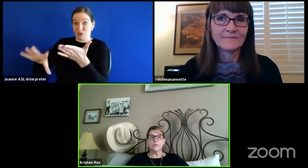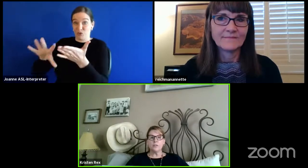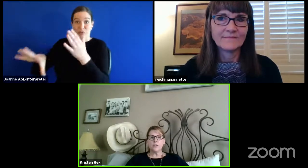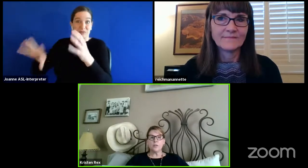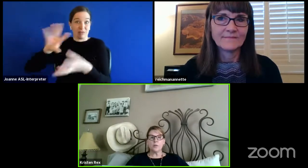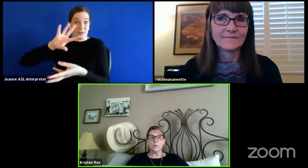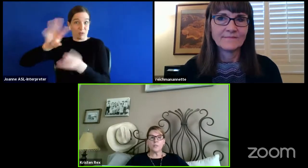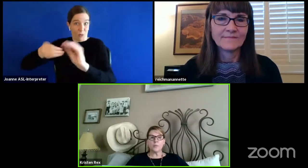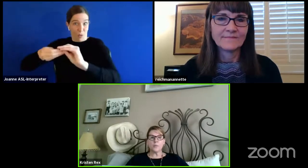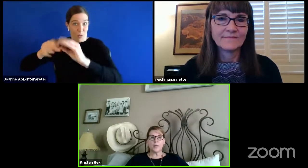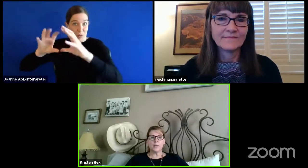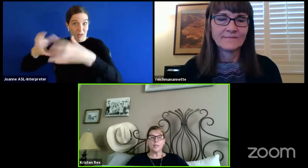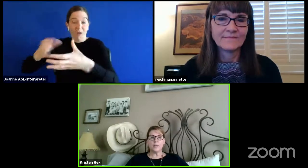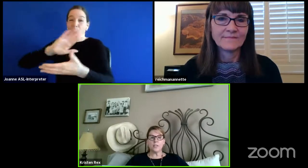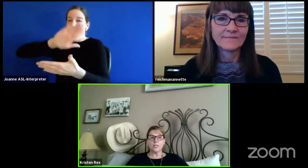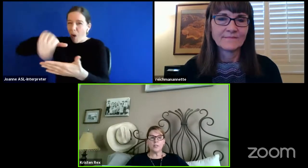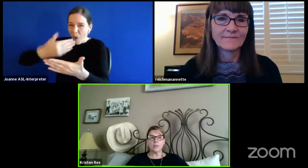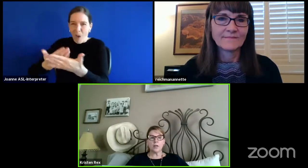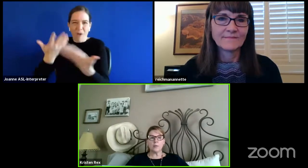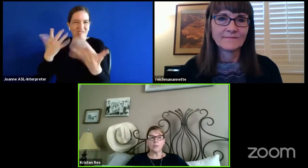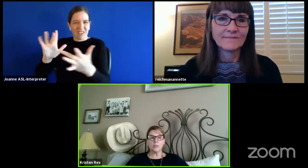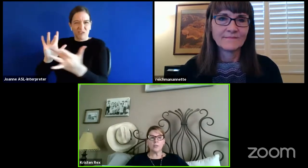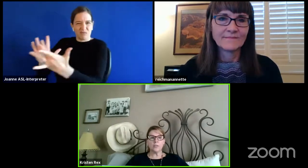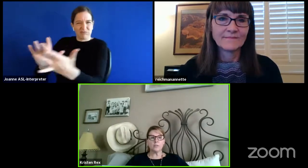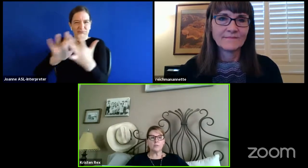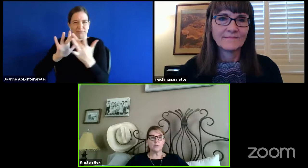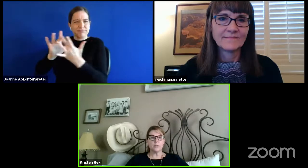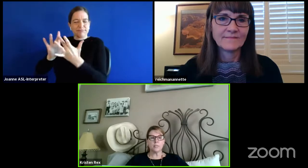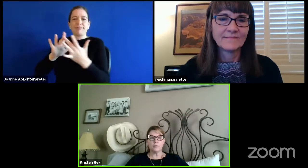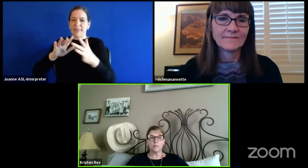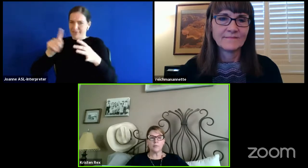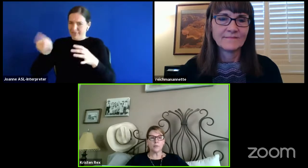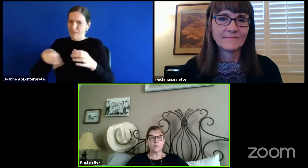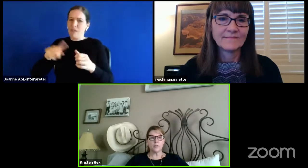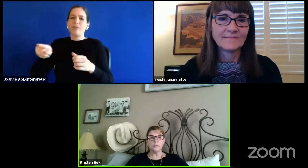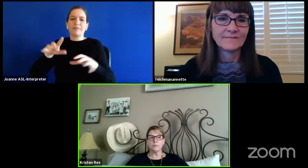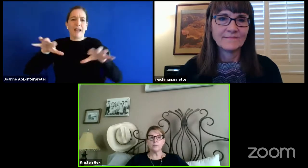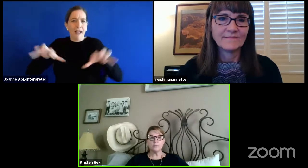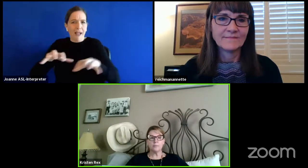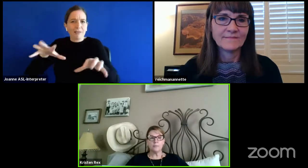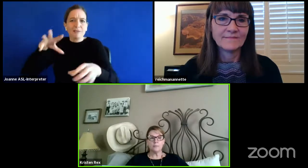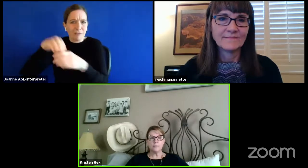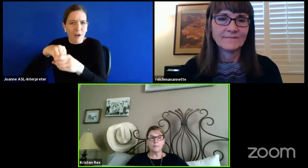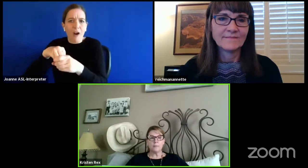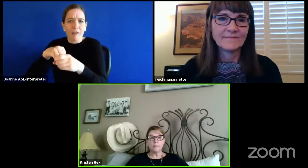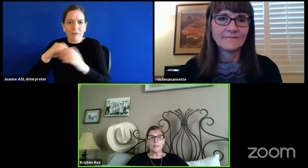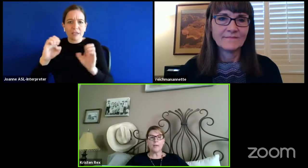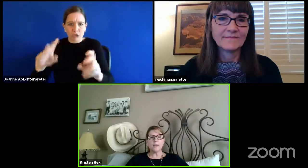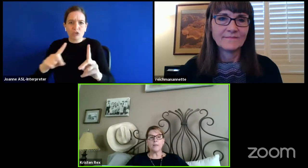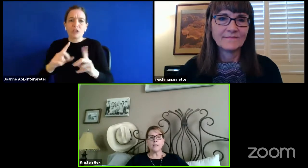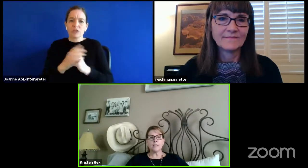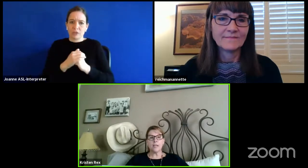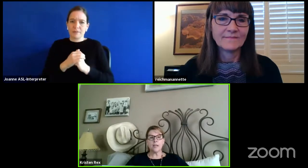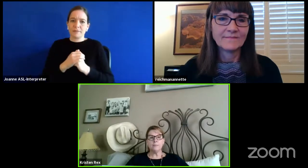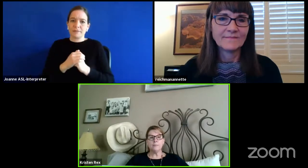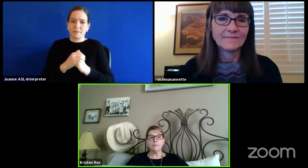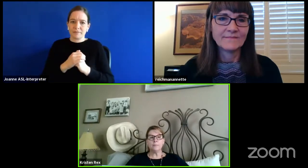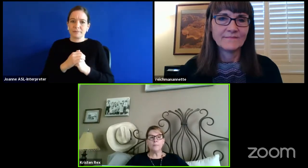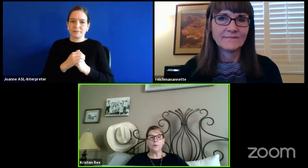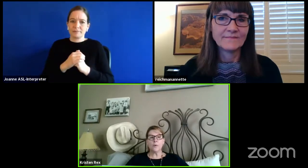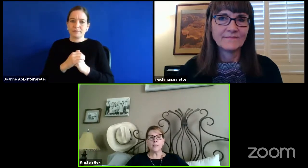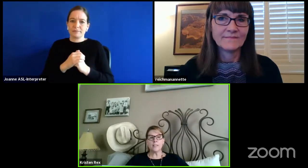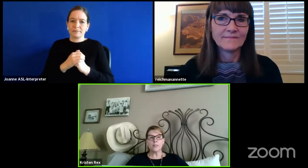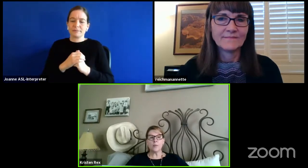Students are participating in educational opportunities through the same resources. And at this time,